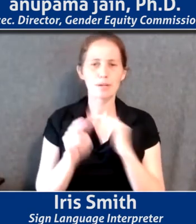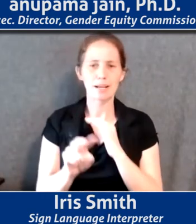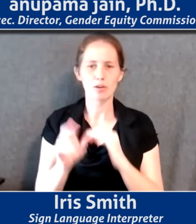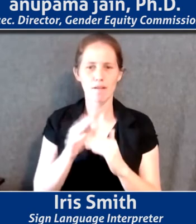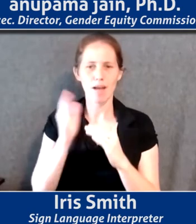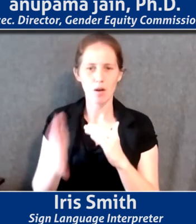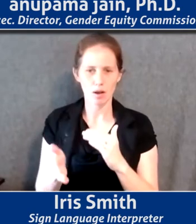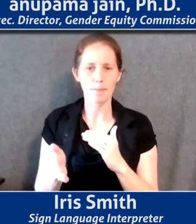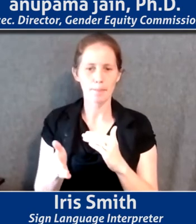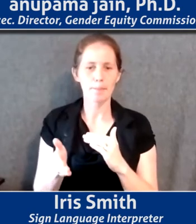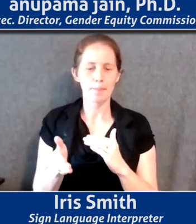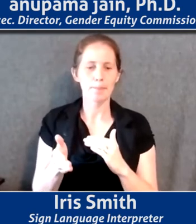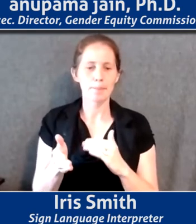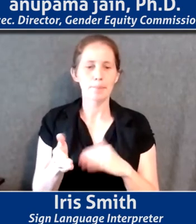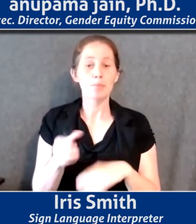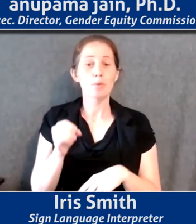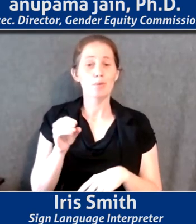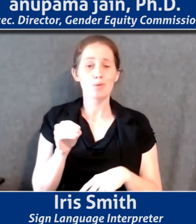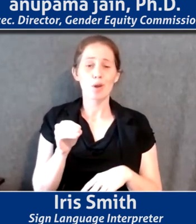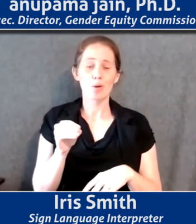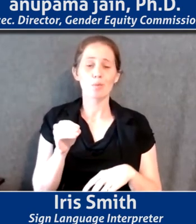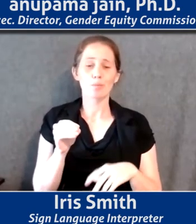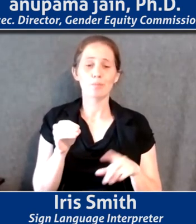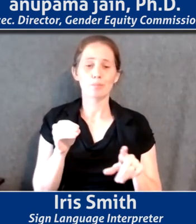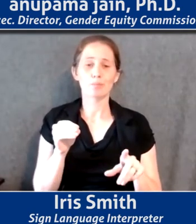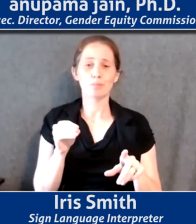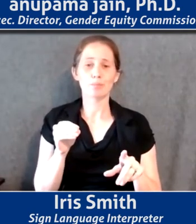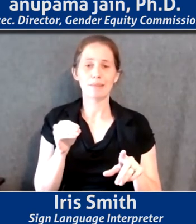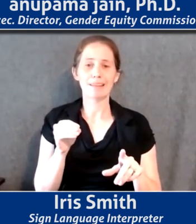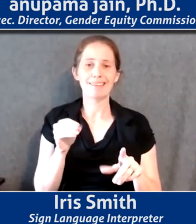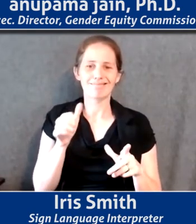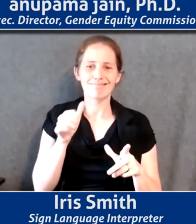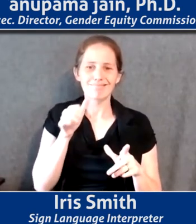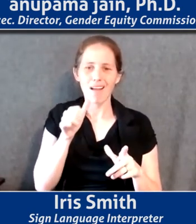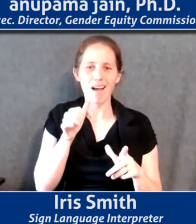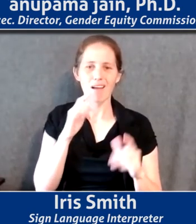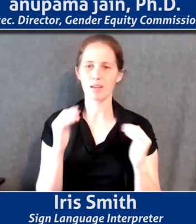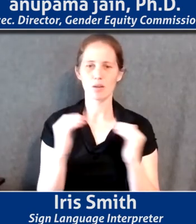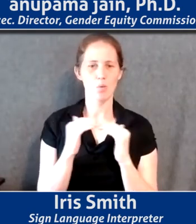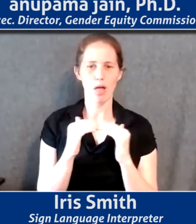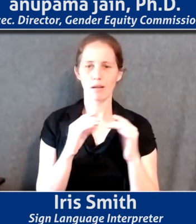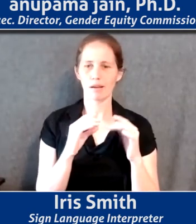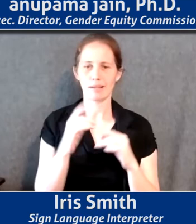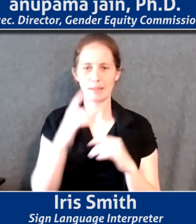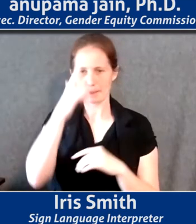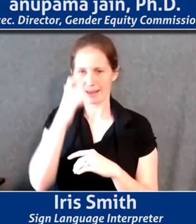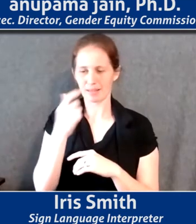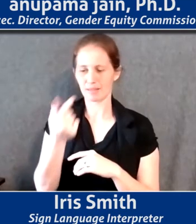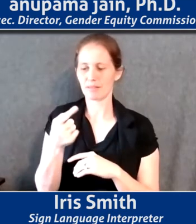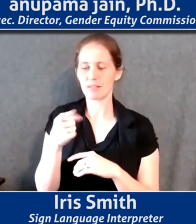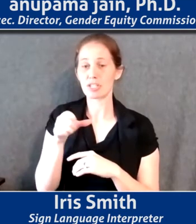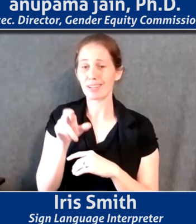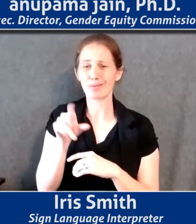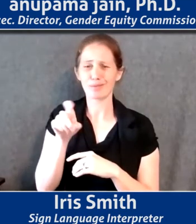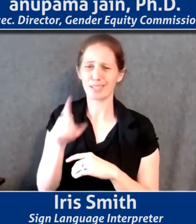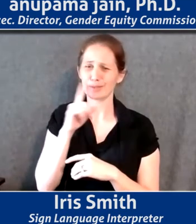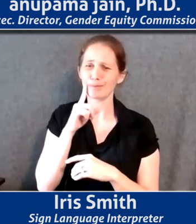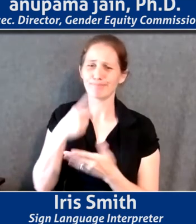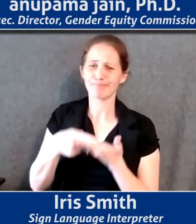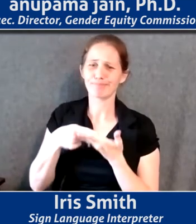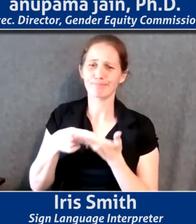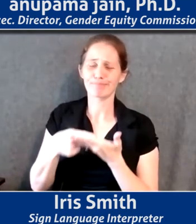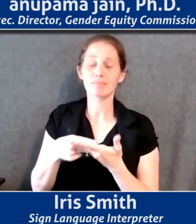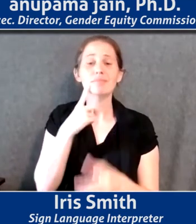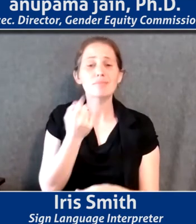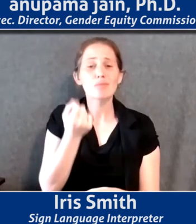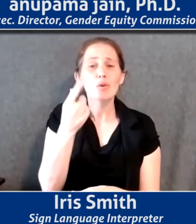And so there is still an equality based on gender that we need to address. We also are always